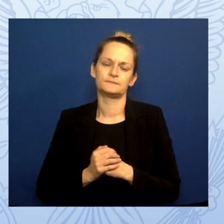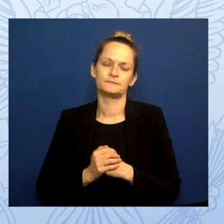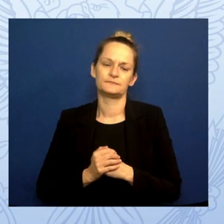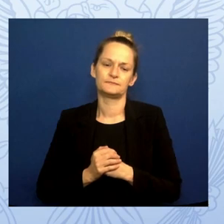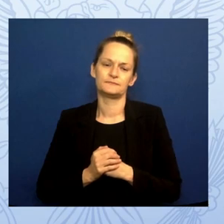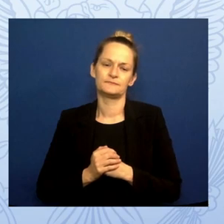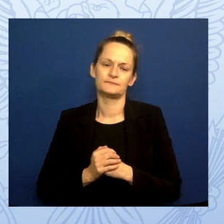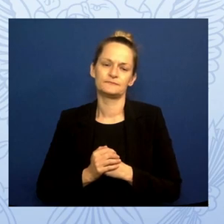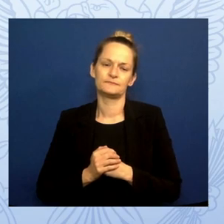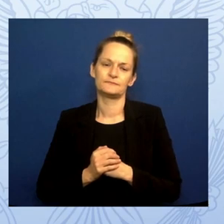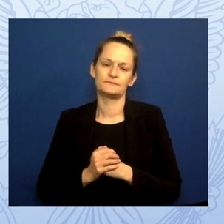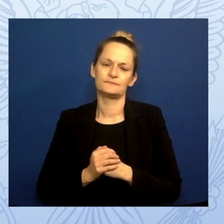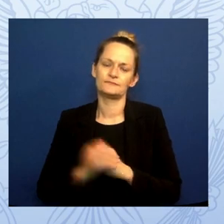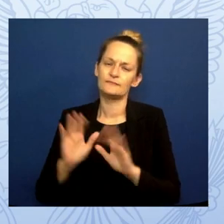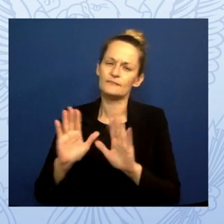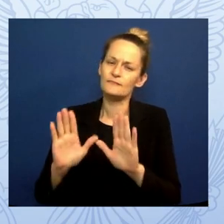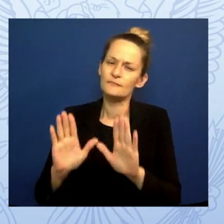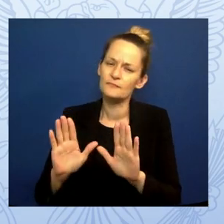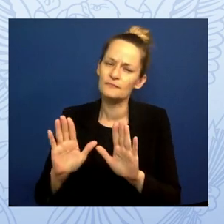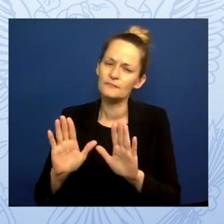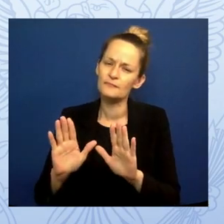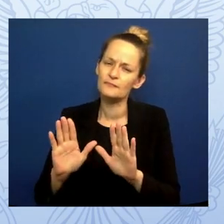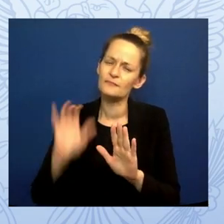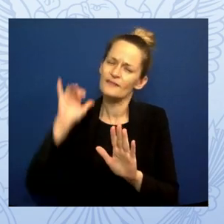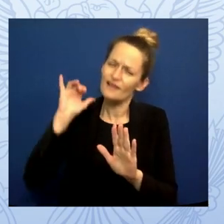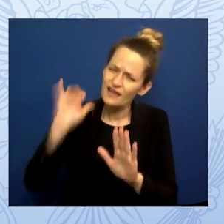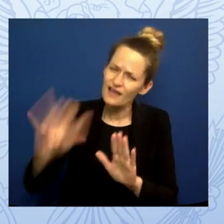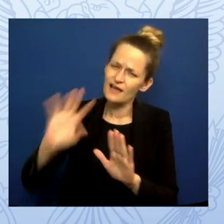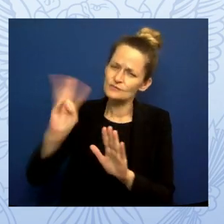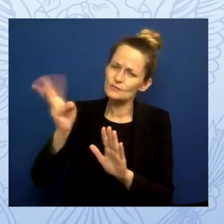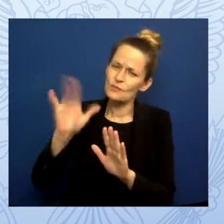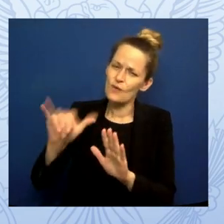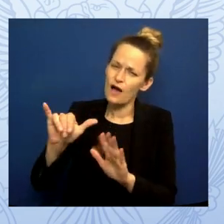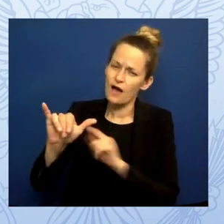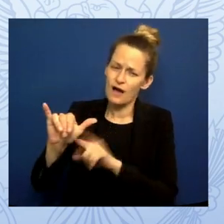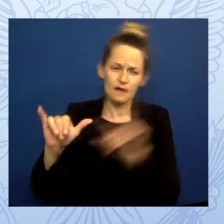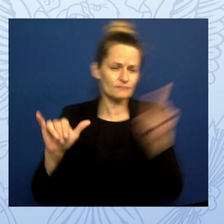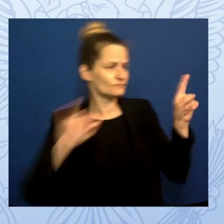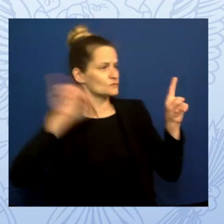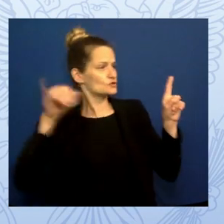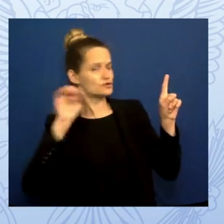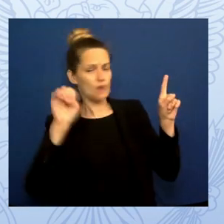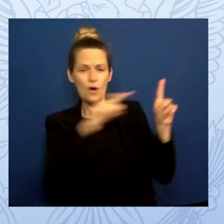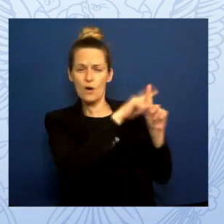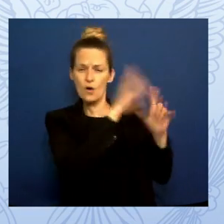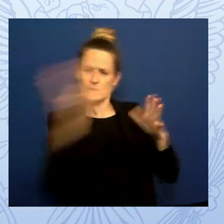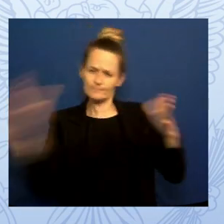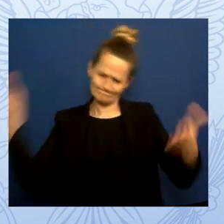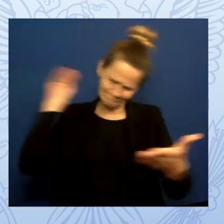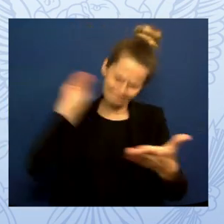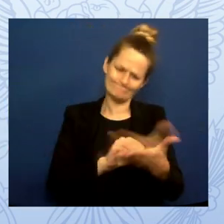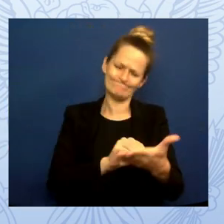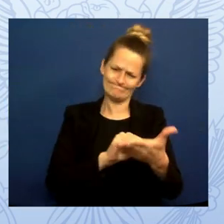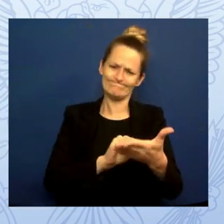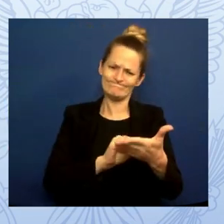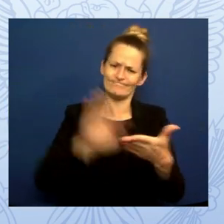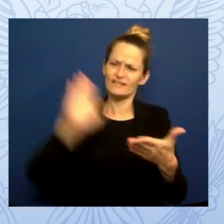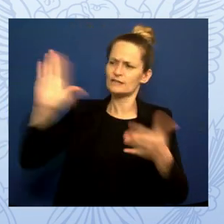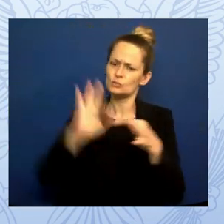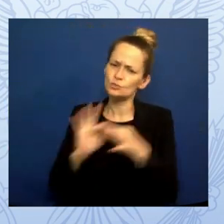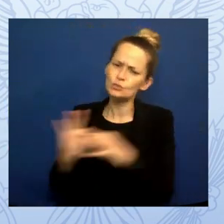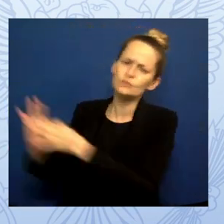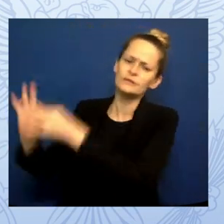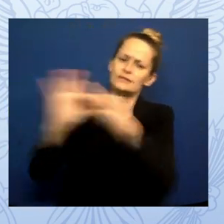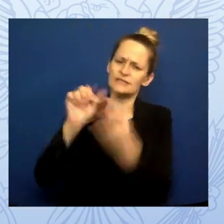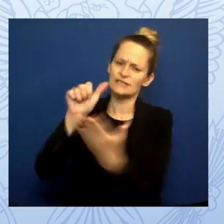And that's why Joe made this a key part of his unity agenda. He's working to expand the